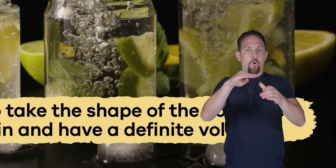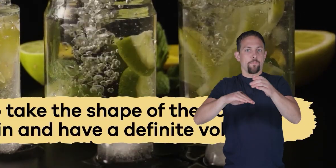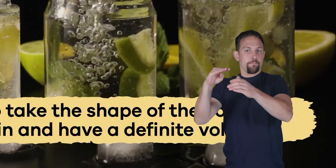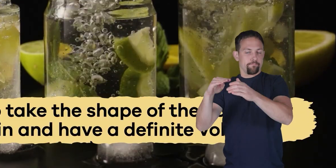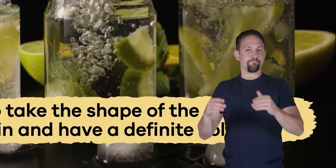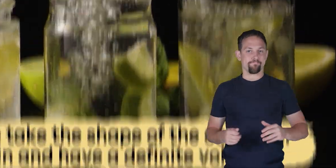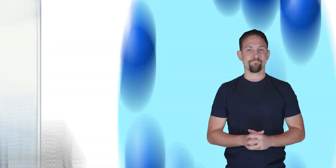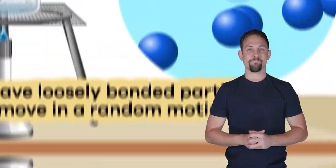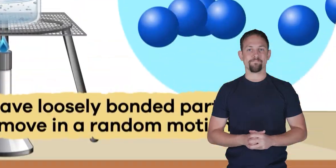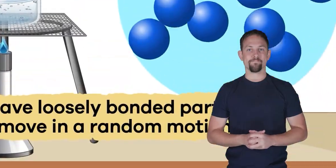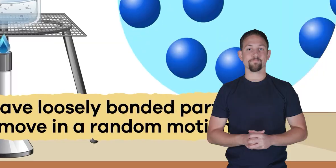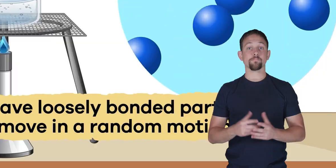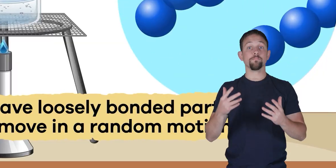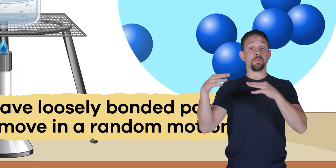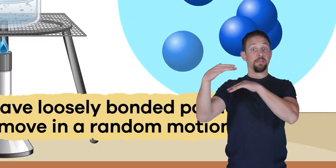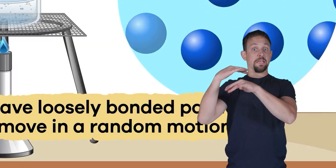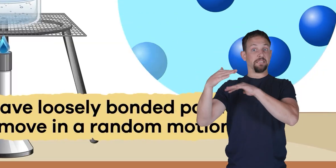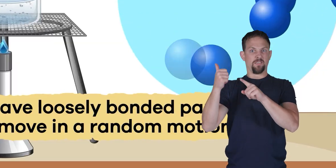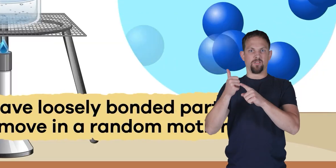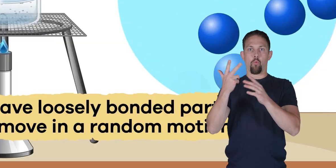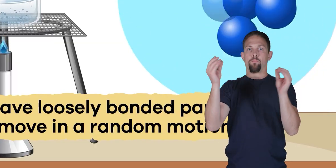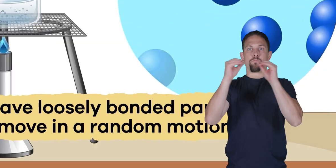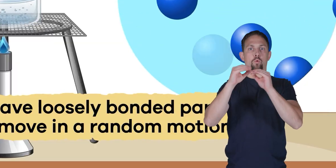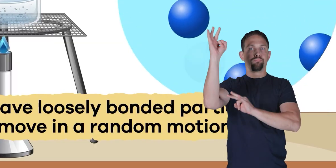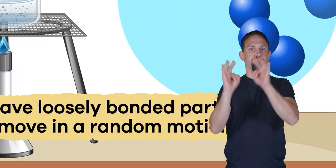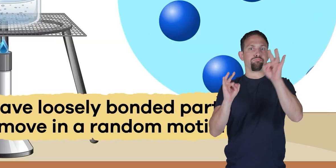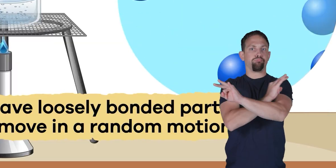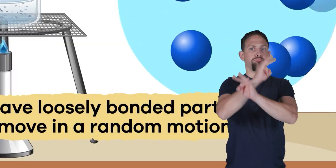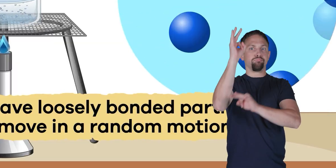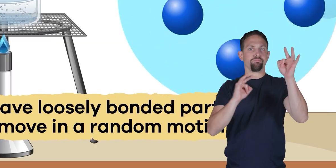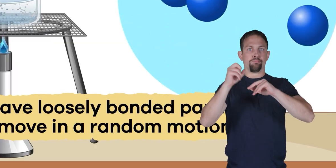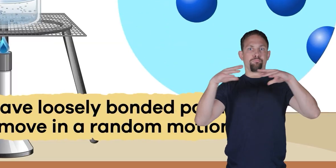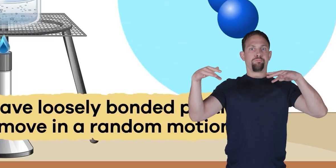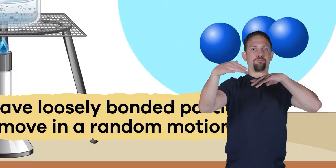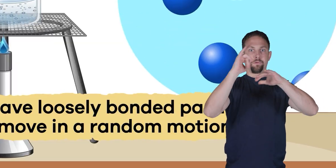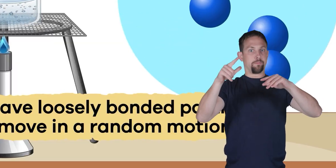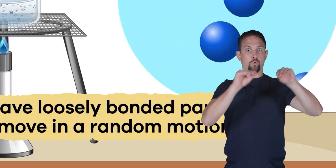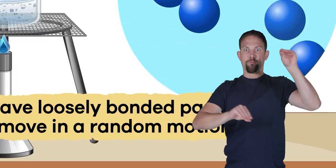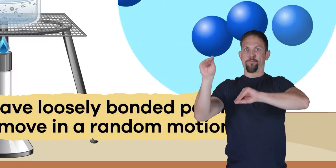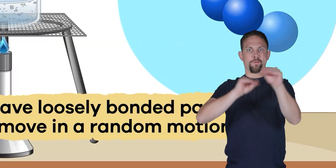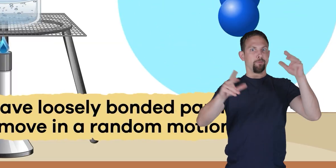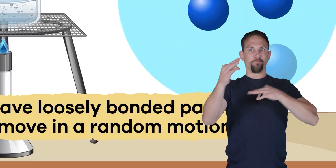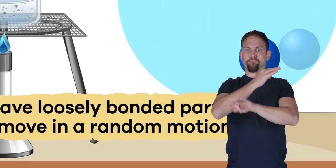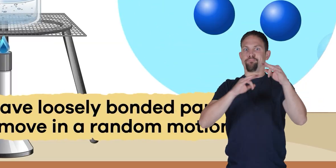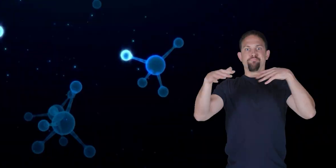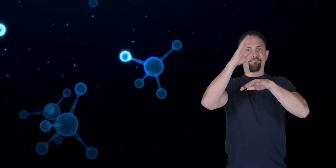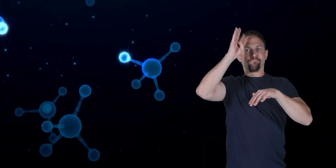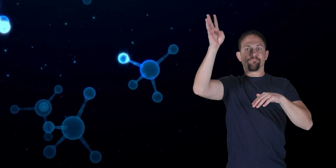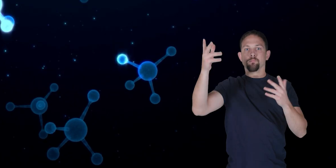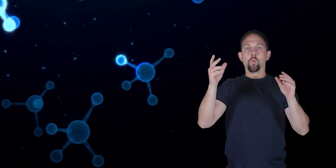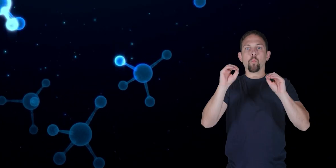definite volume gases have loosely bonded particles that move in a random motion